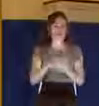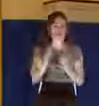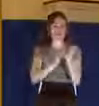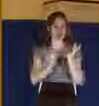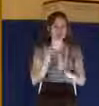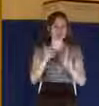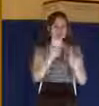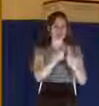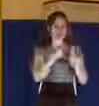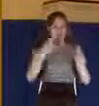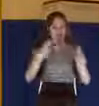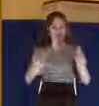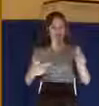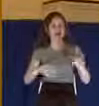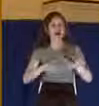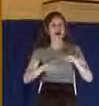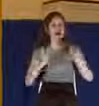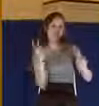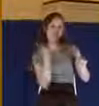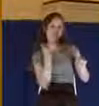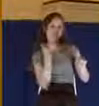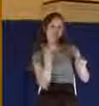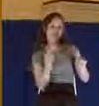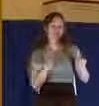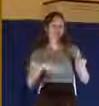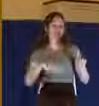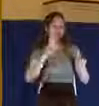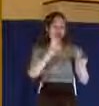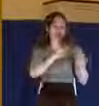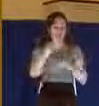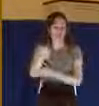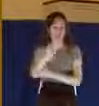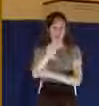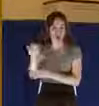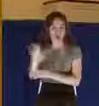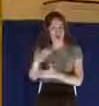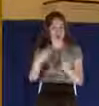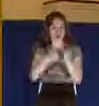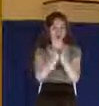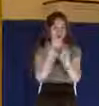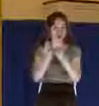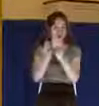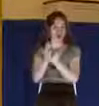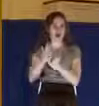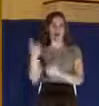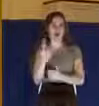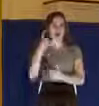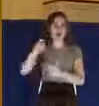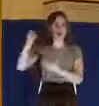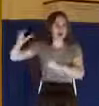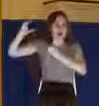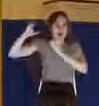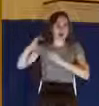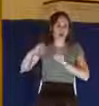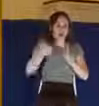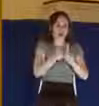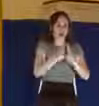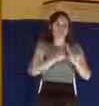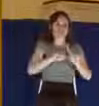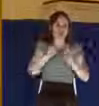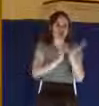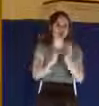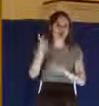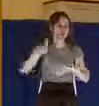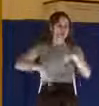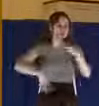was innocent. But the victim had to bear their own cross. Jesus couldn't because of weakness. So here was this man,